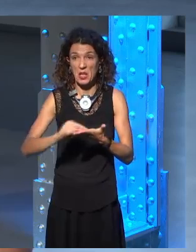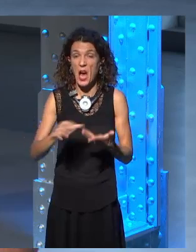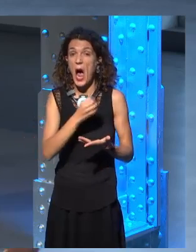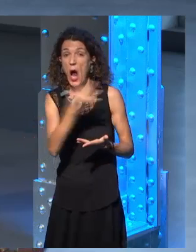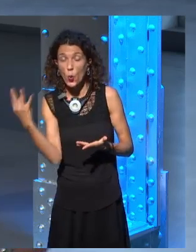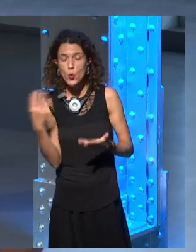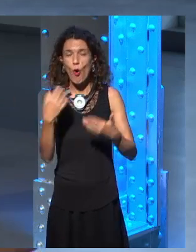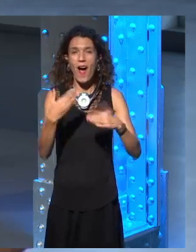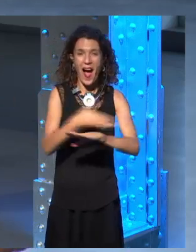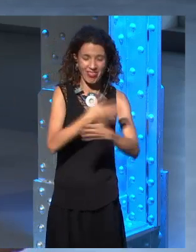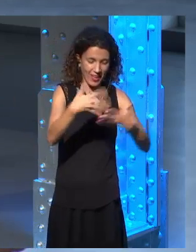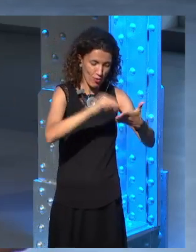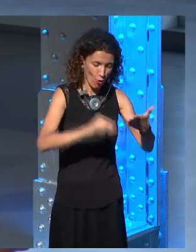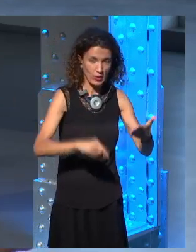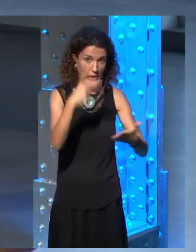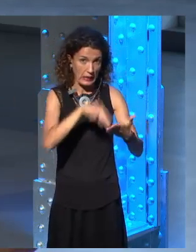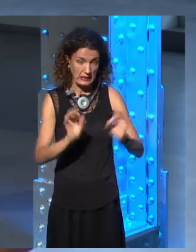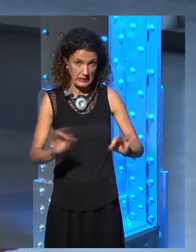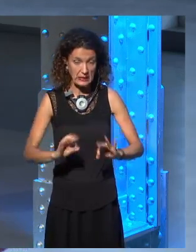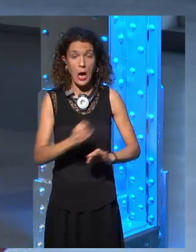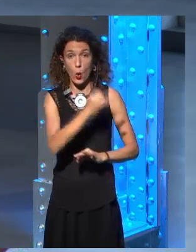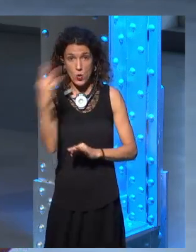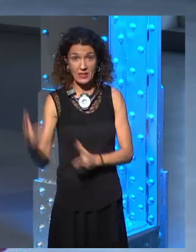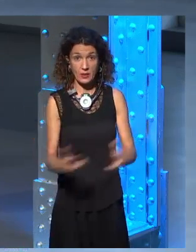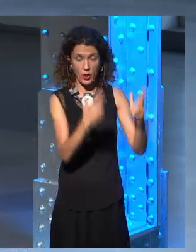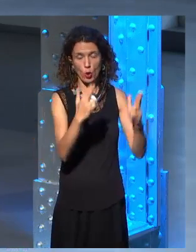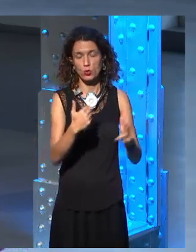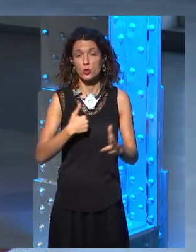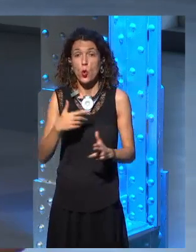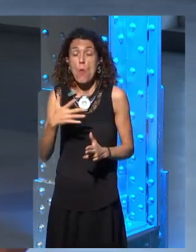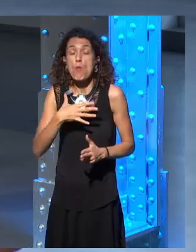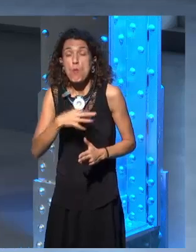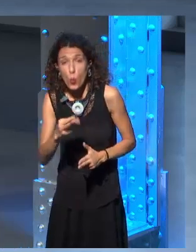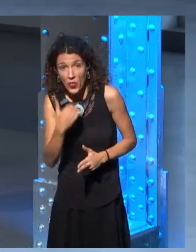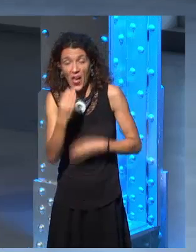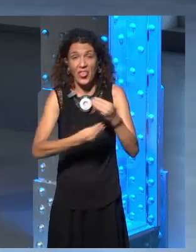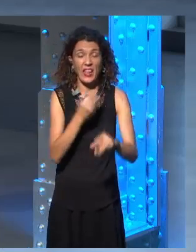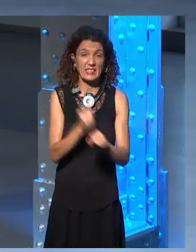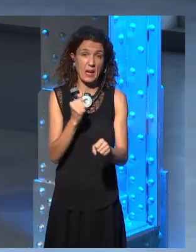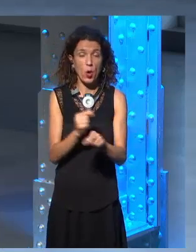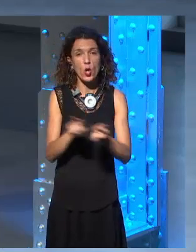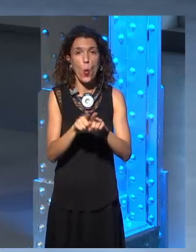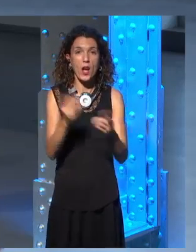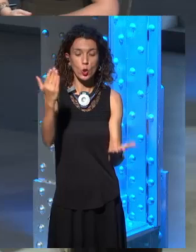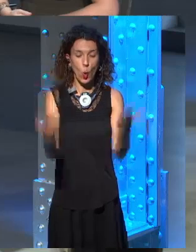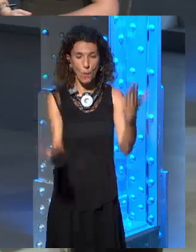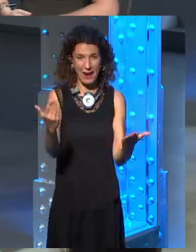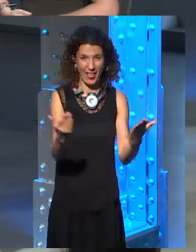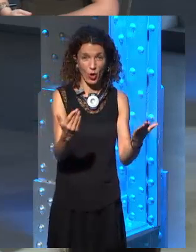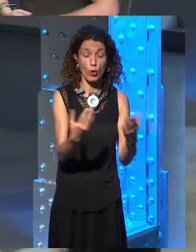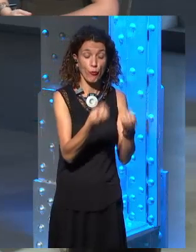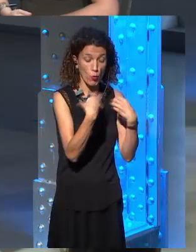forgot, like, the other sections, I kind of, I compared them to one another to make sure they were consistent. But I forgot to do it with the Ironborn.